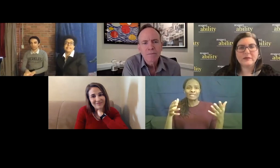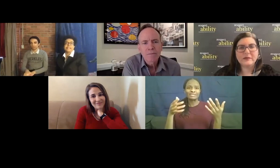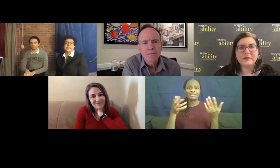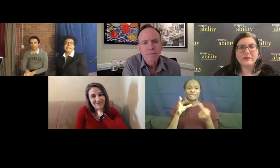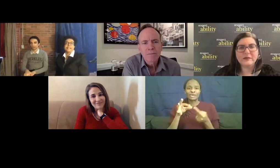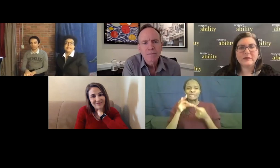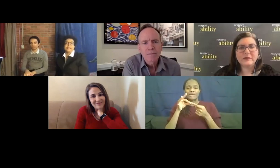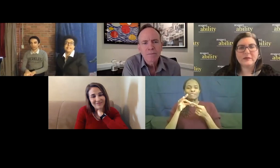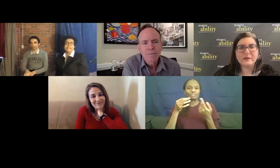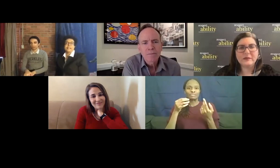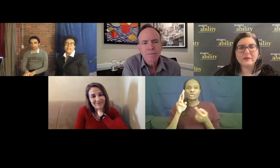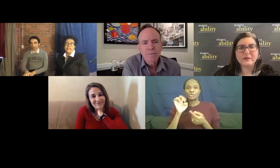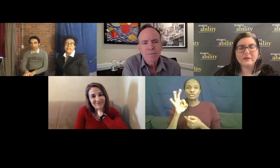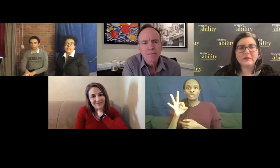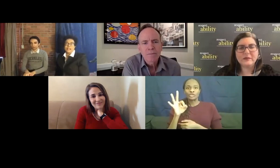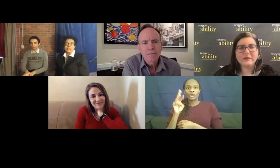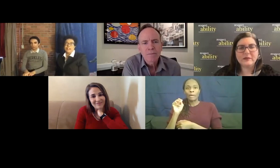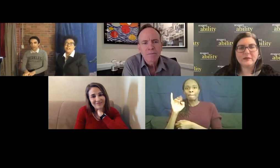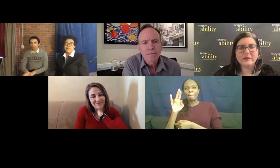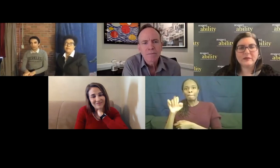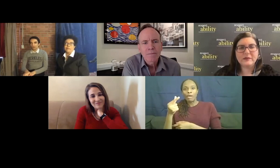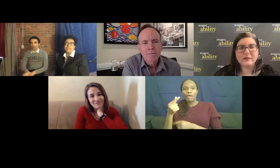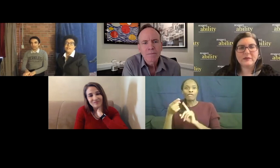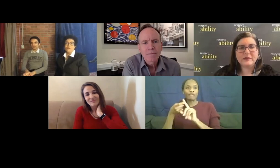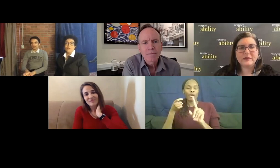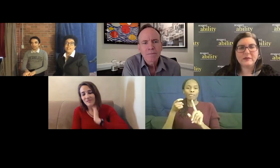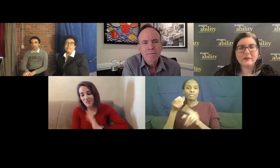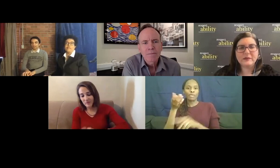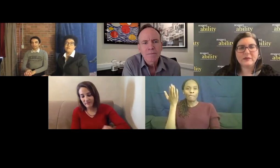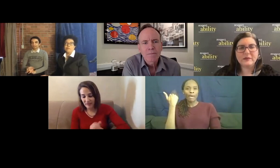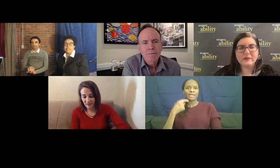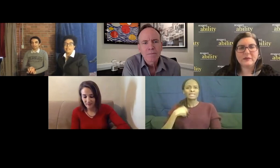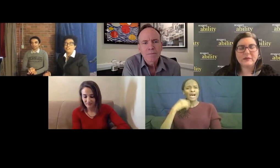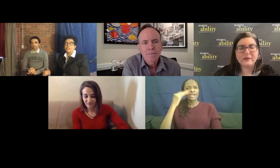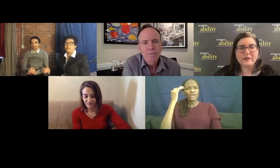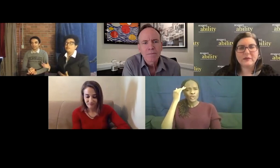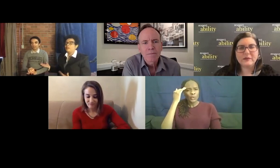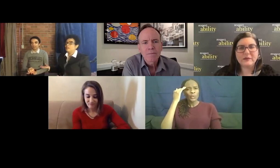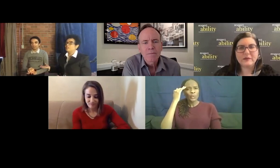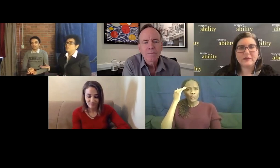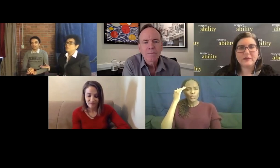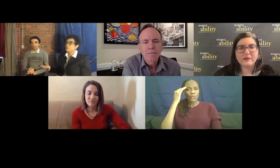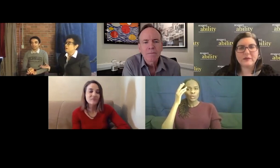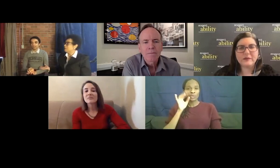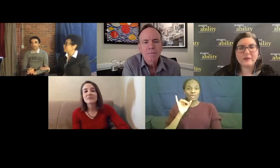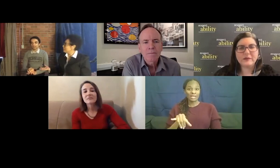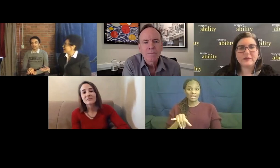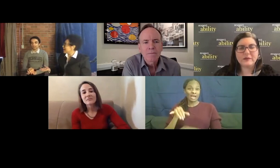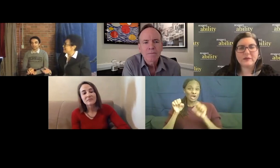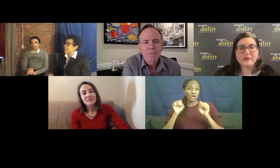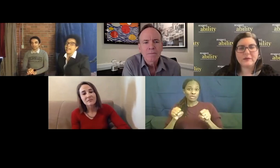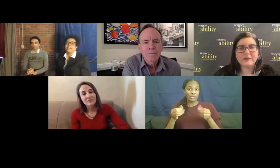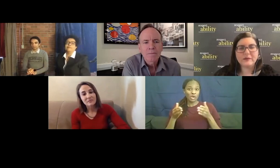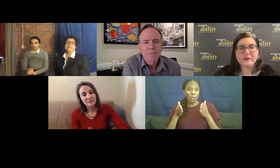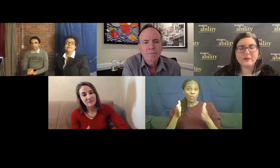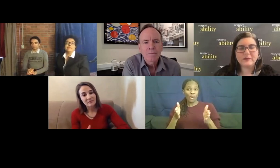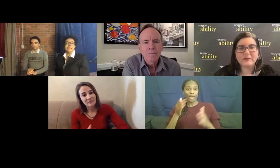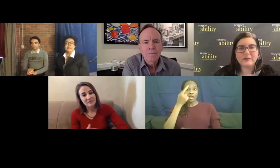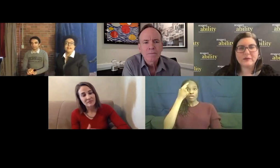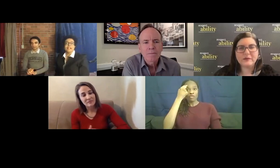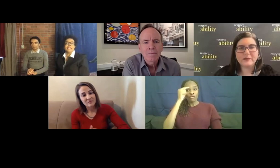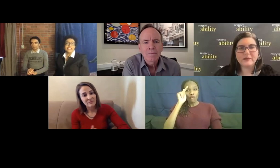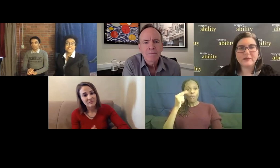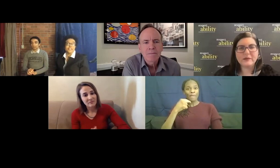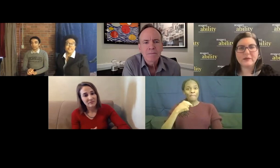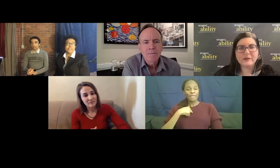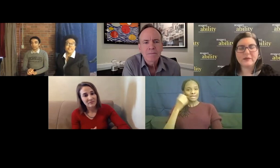past. And I knew that it might be a way for me to, to understand Adam